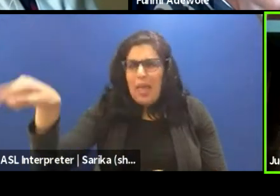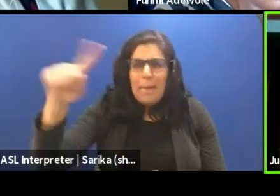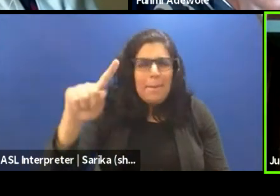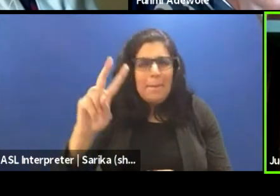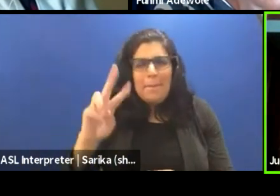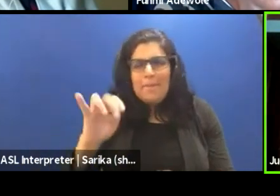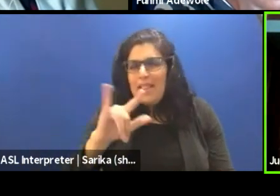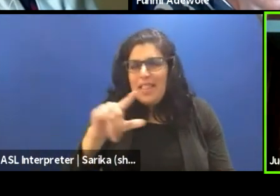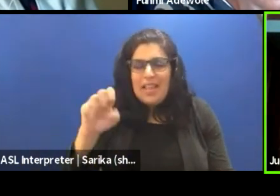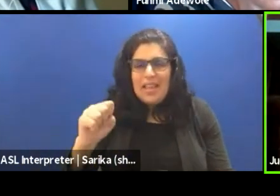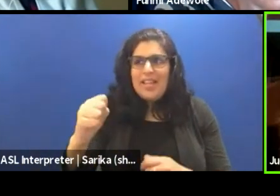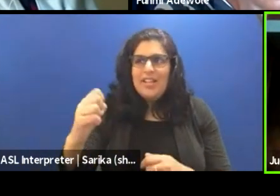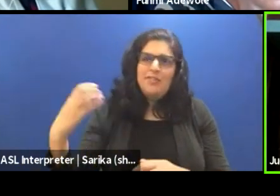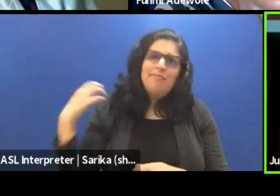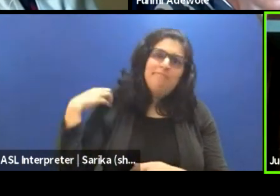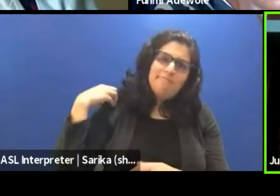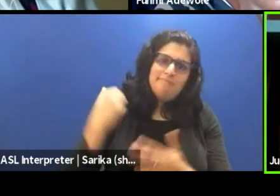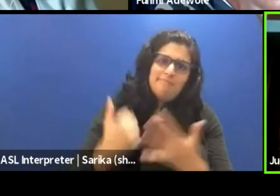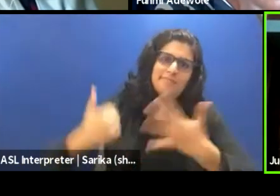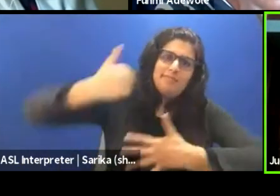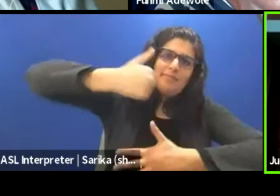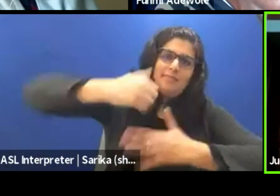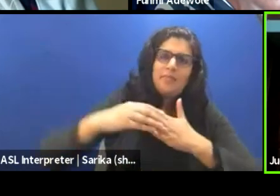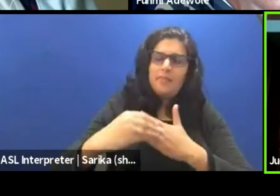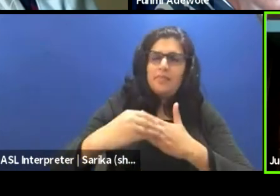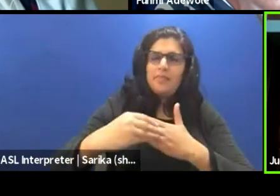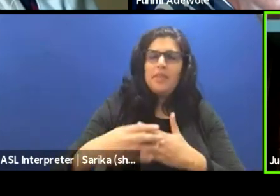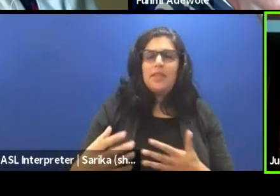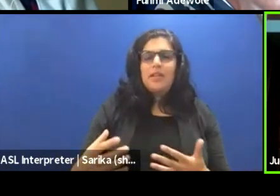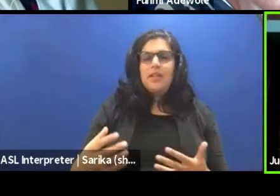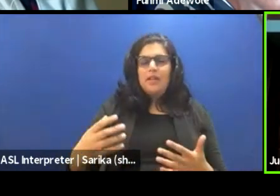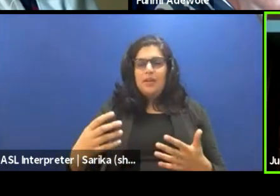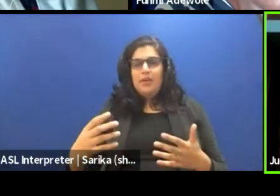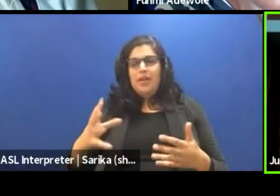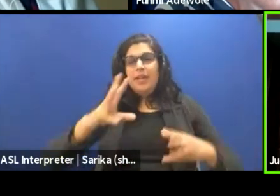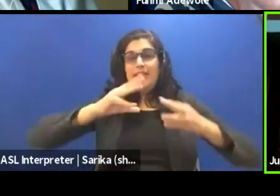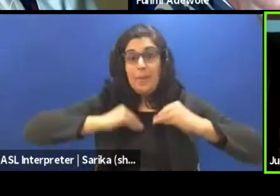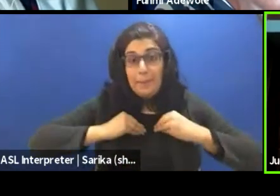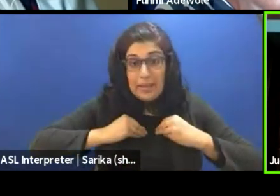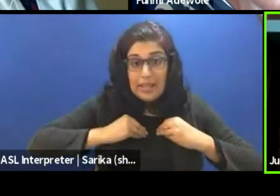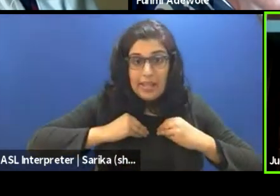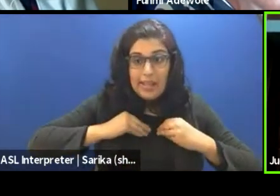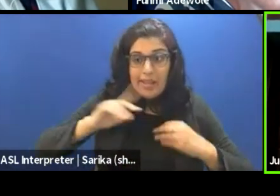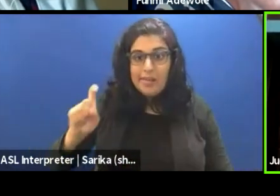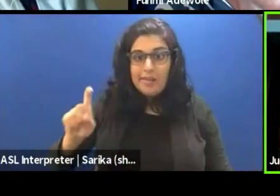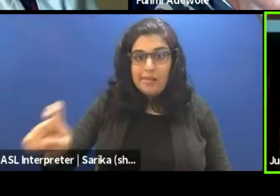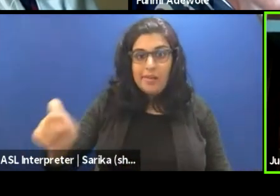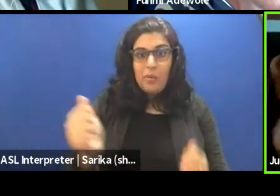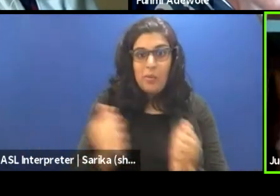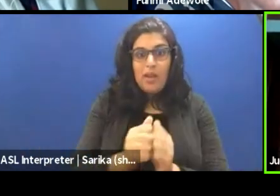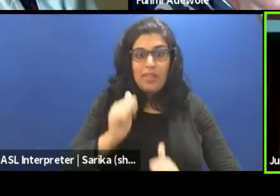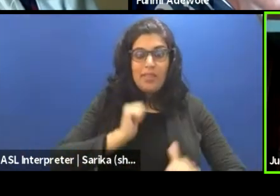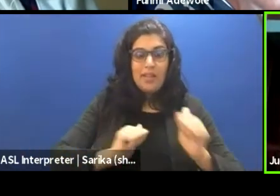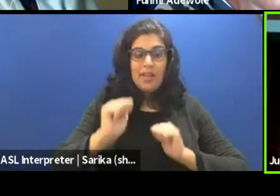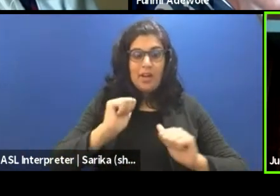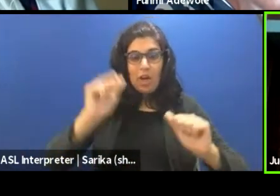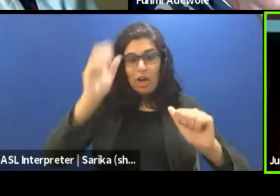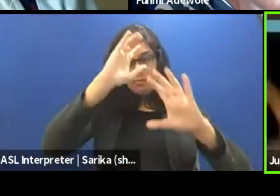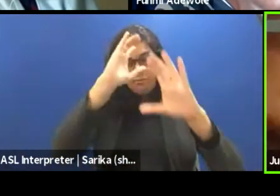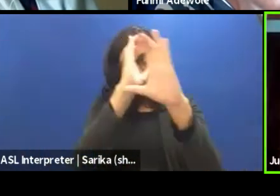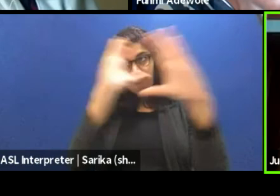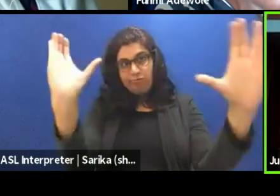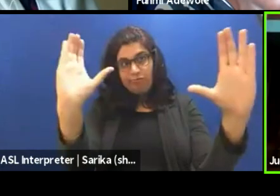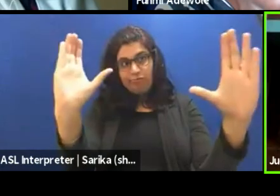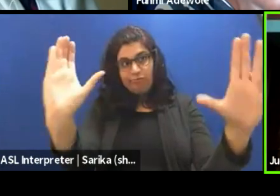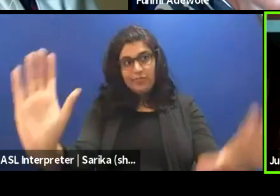the village head and all those kind of people, people in leadership to accept me coming with this theater concept to share it with